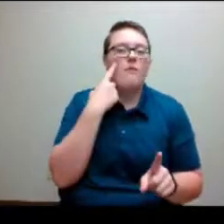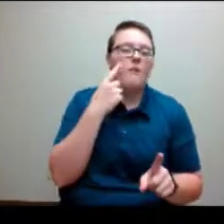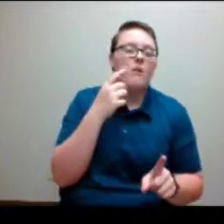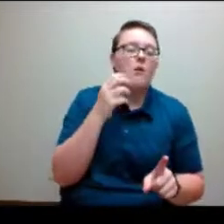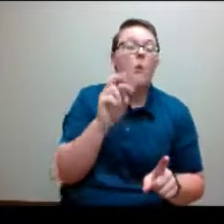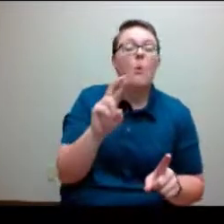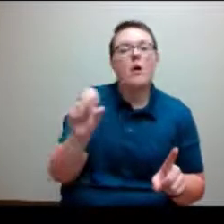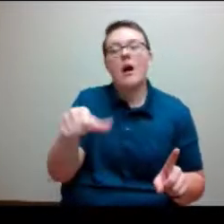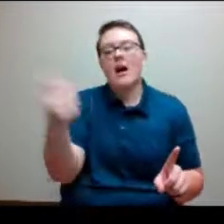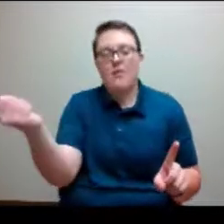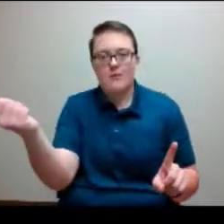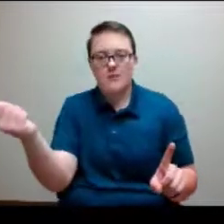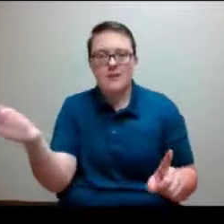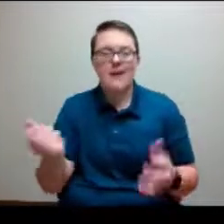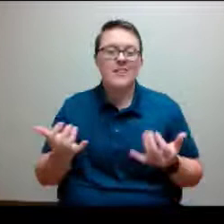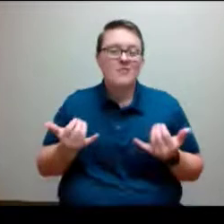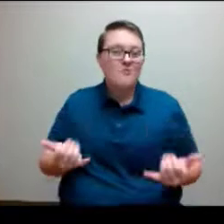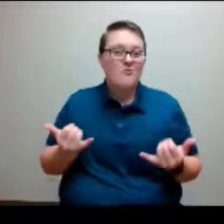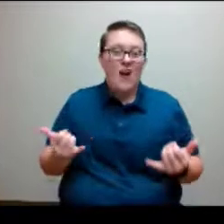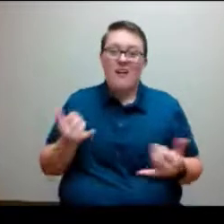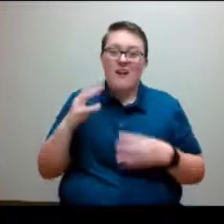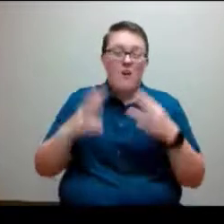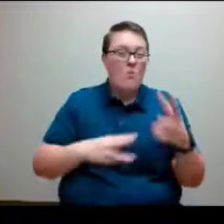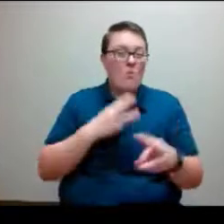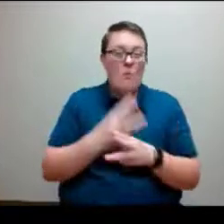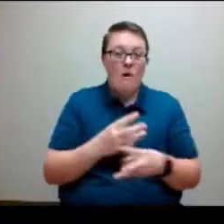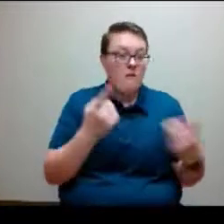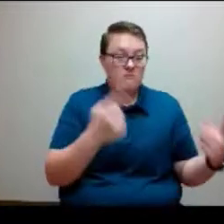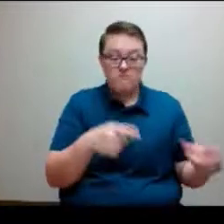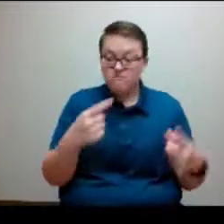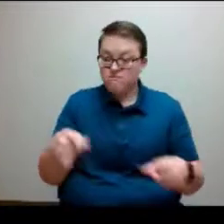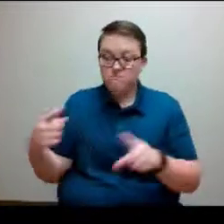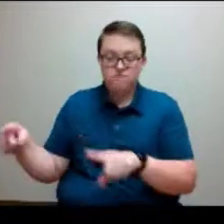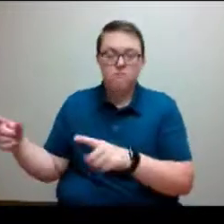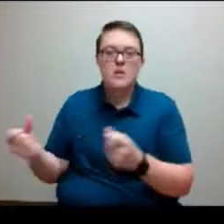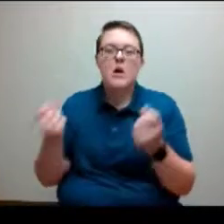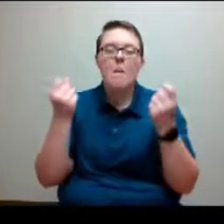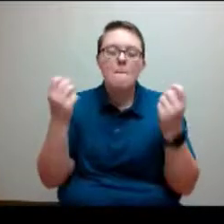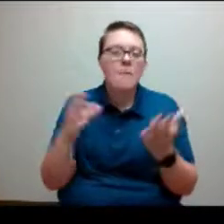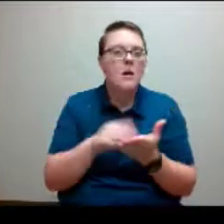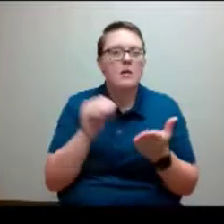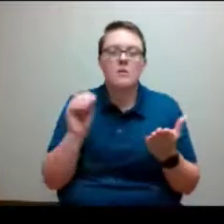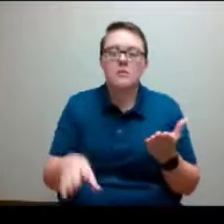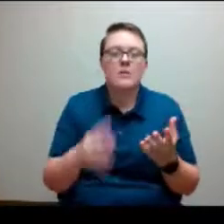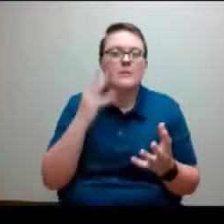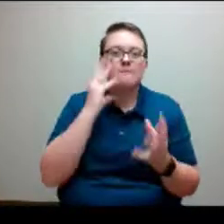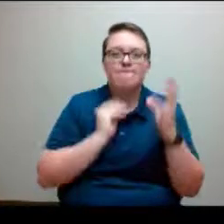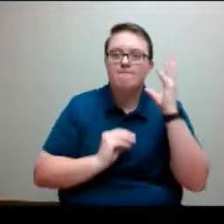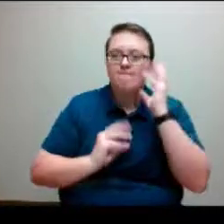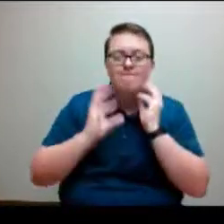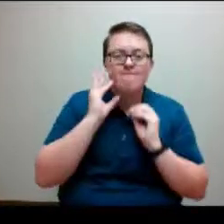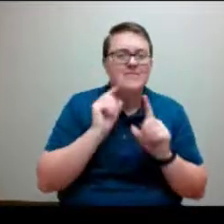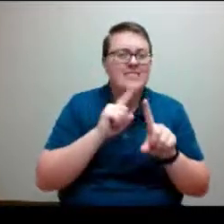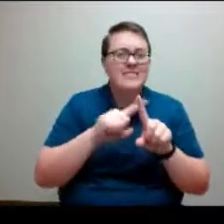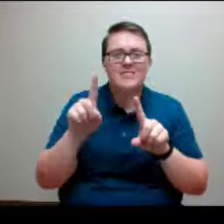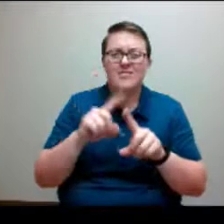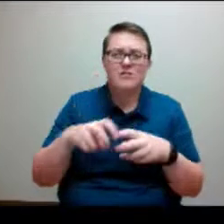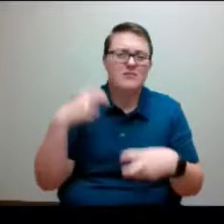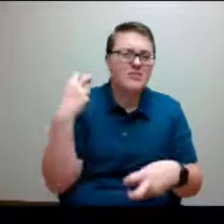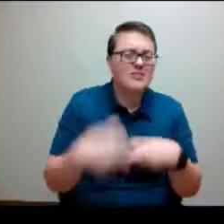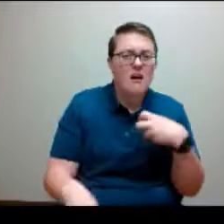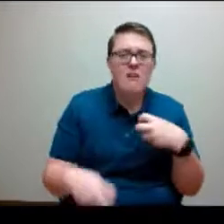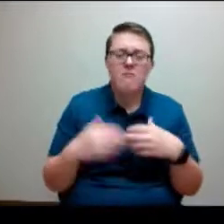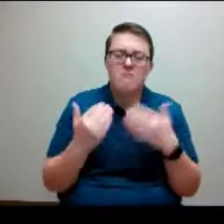going on in the world, we have so many students that are going through really challenging times like basic needs and securities, having